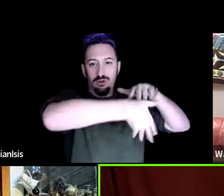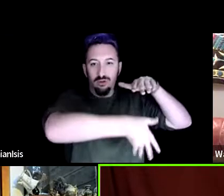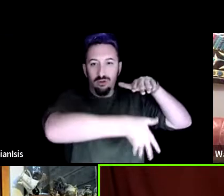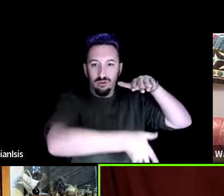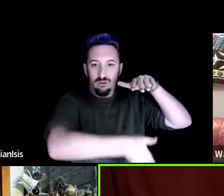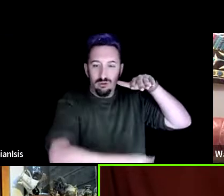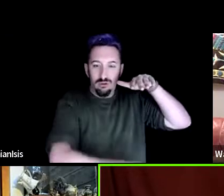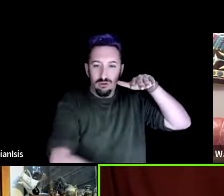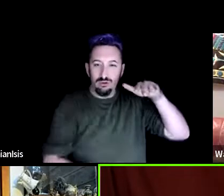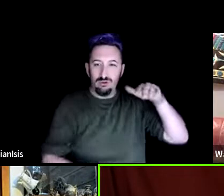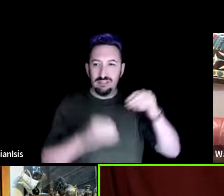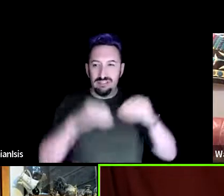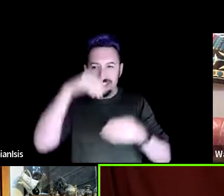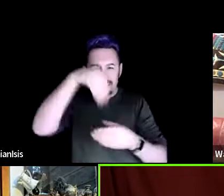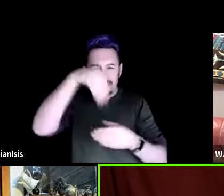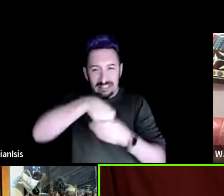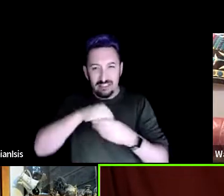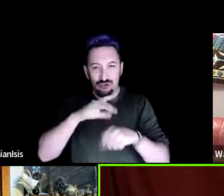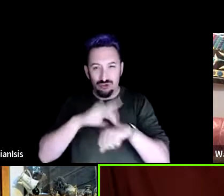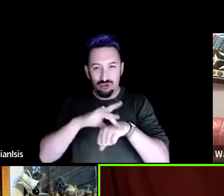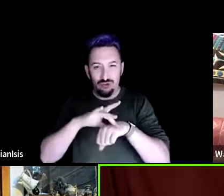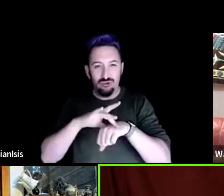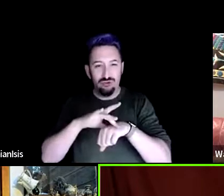What does it feel like to be here right now?